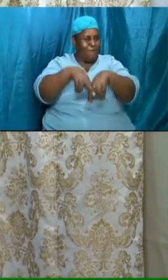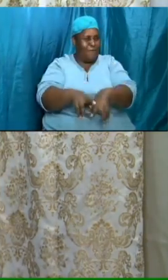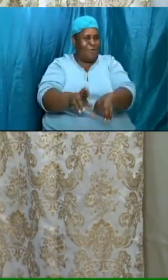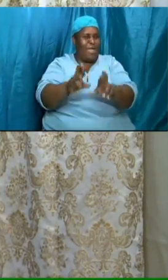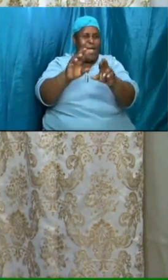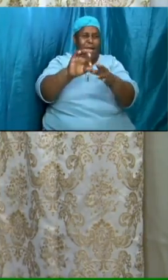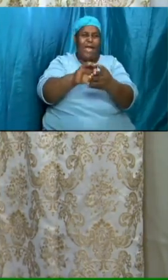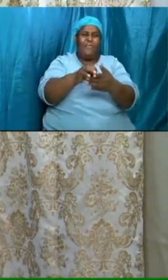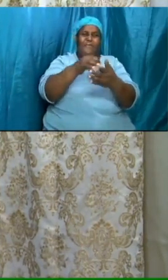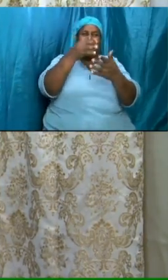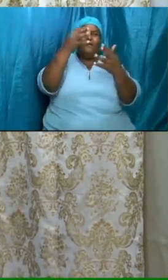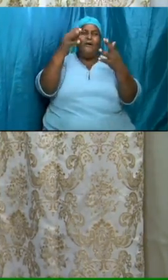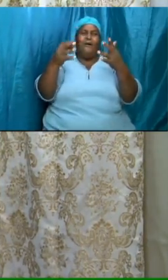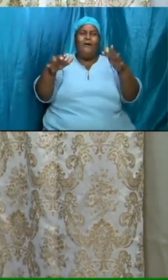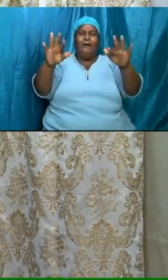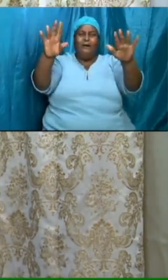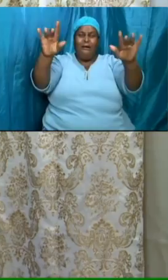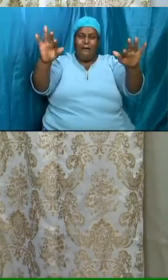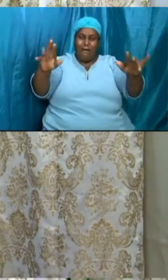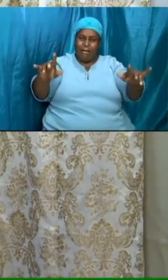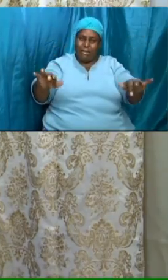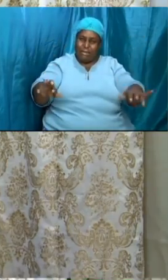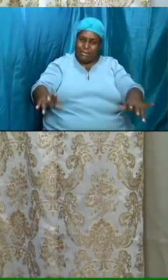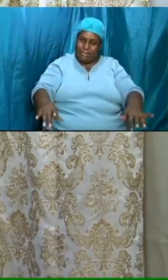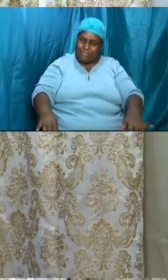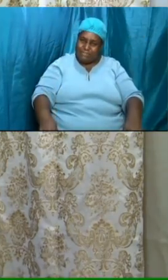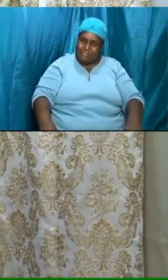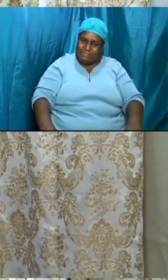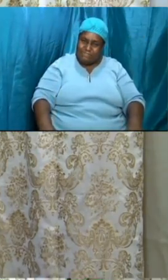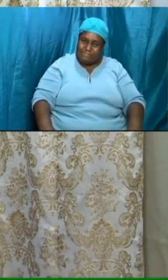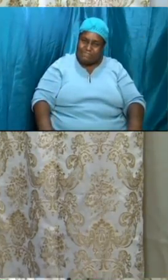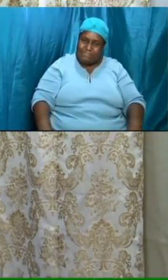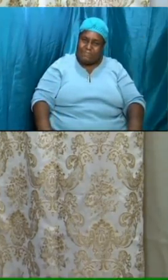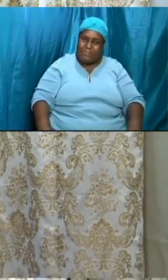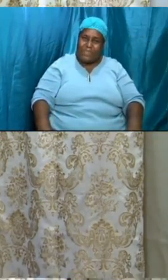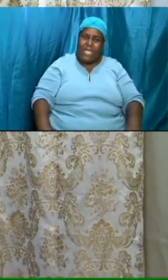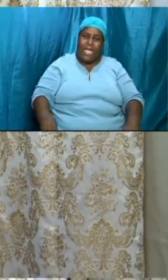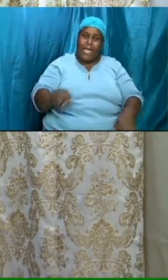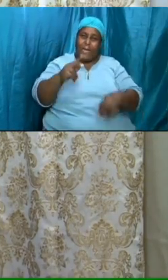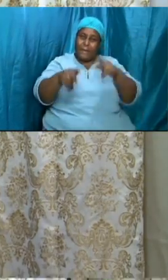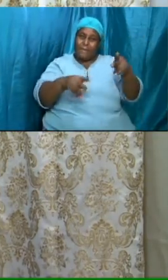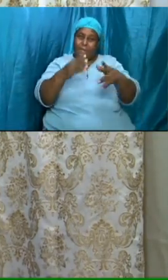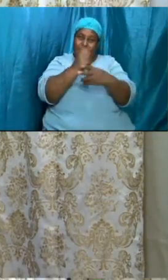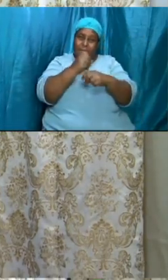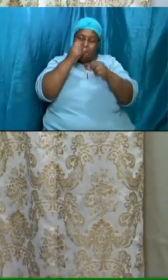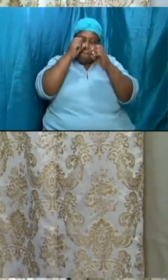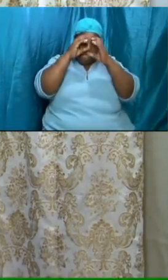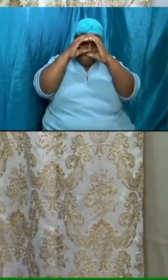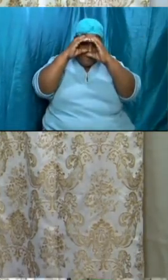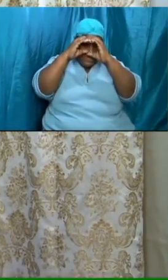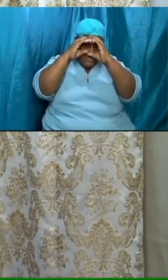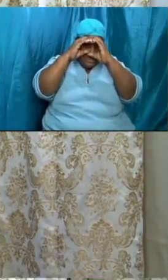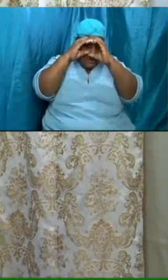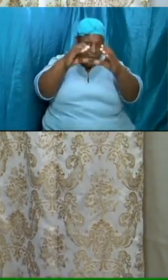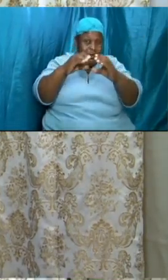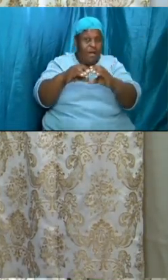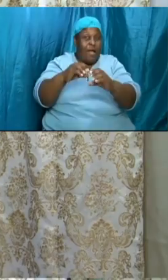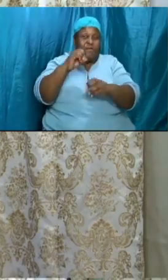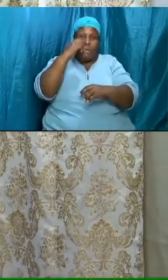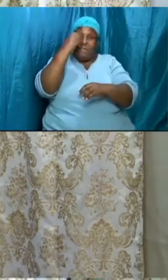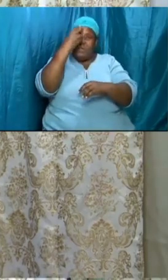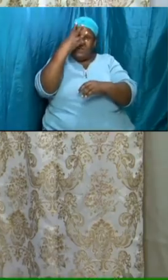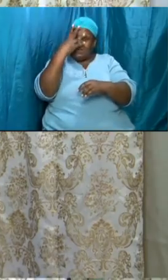and folks take picture of the most uh beautiful scenes and say look how earth is